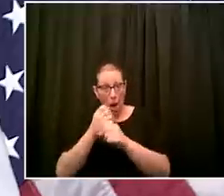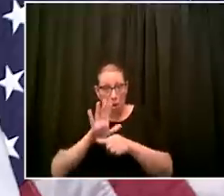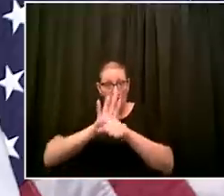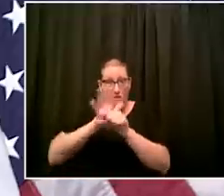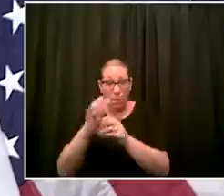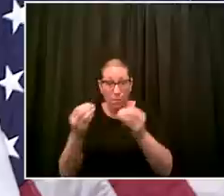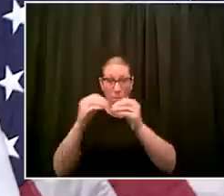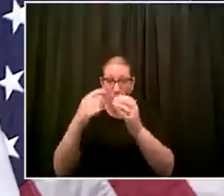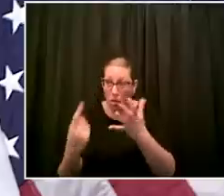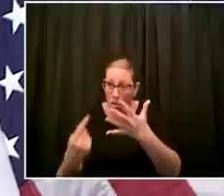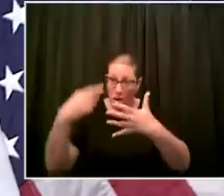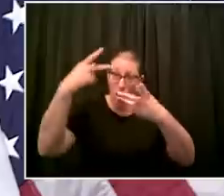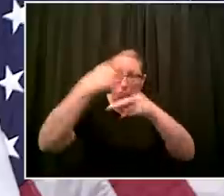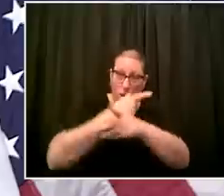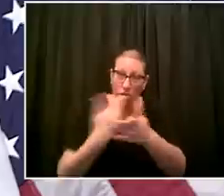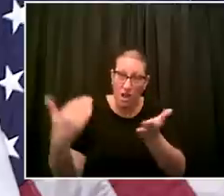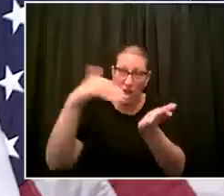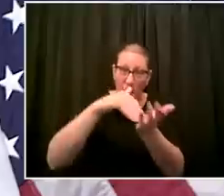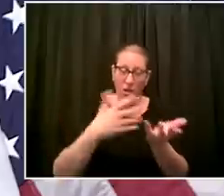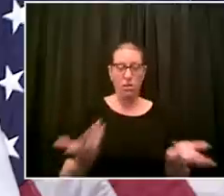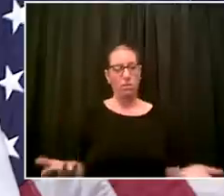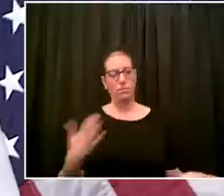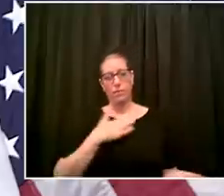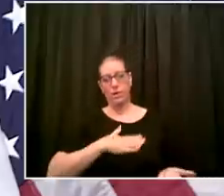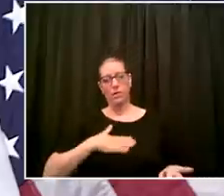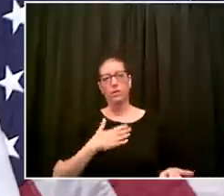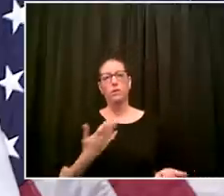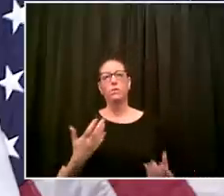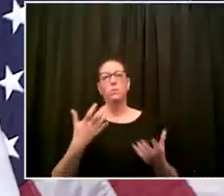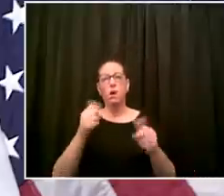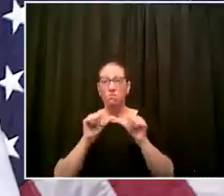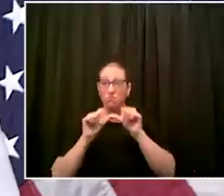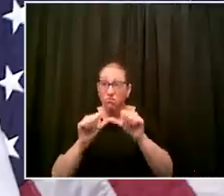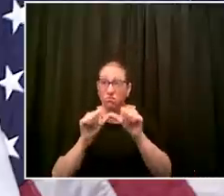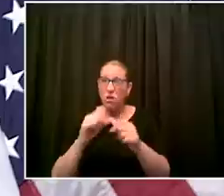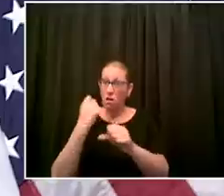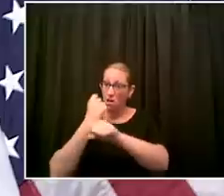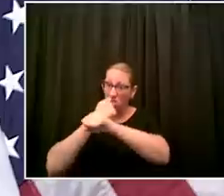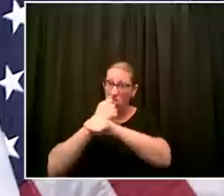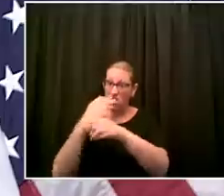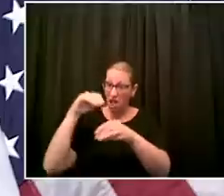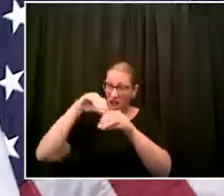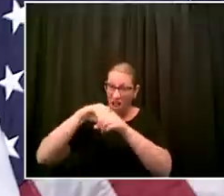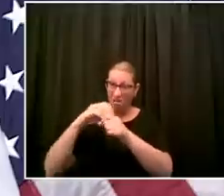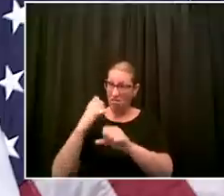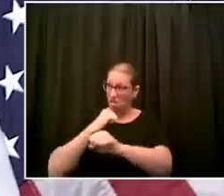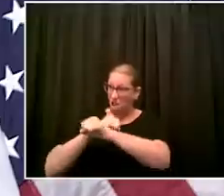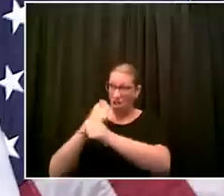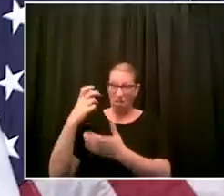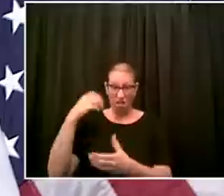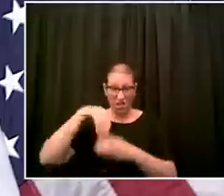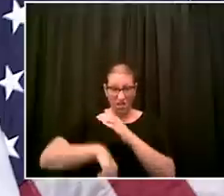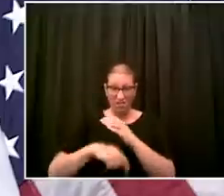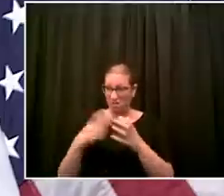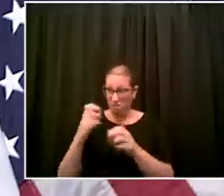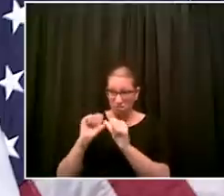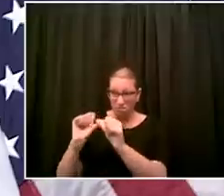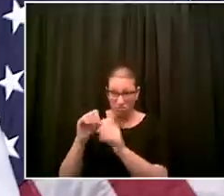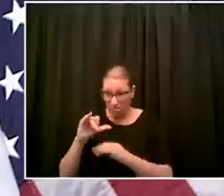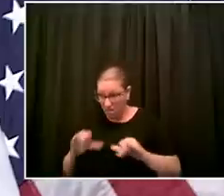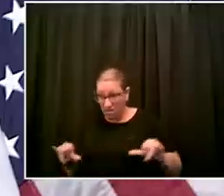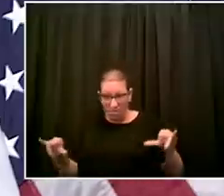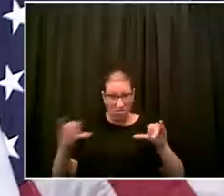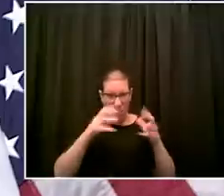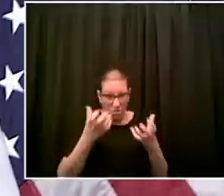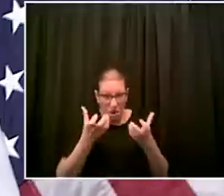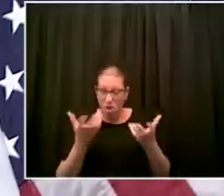to have us all locked up for longer you know anytime people are doing that that's what they're contributing to unfortunately so let's just get it right this virus won't go on